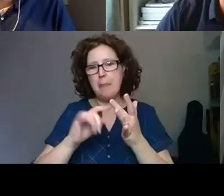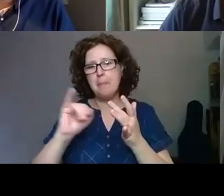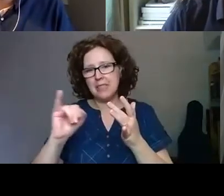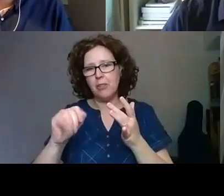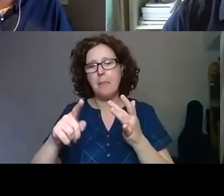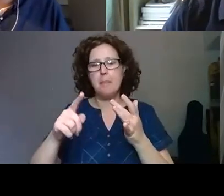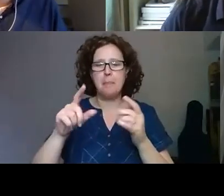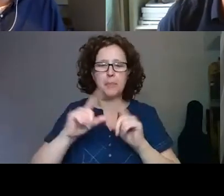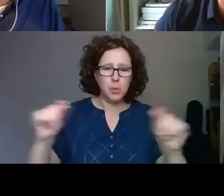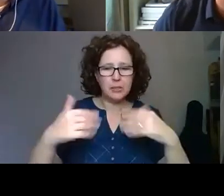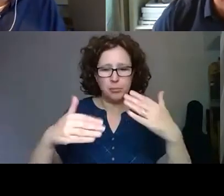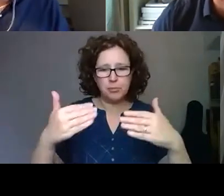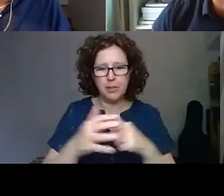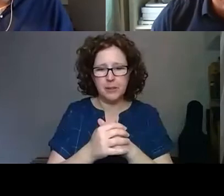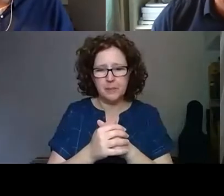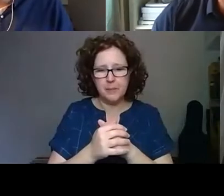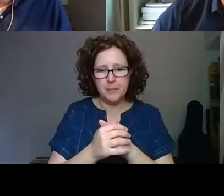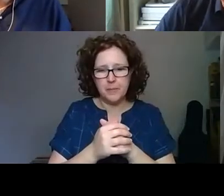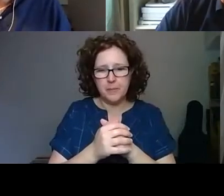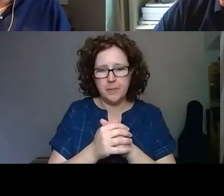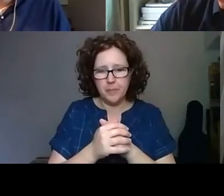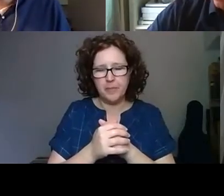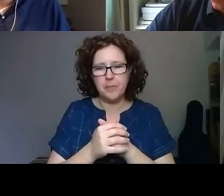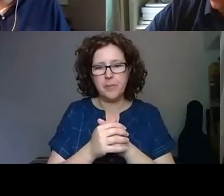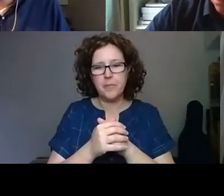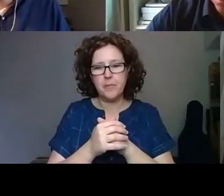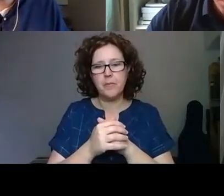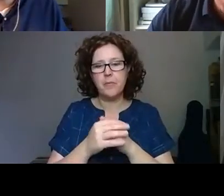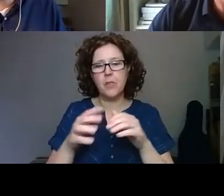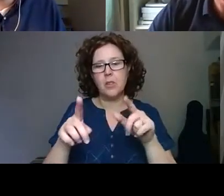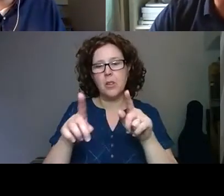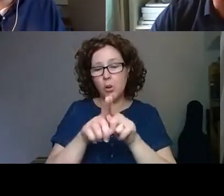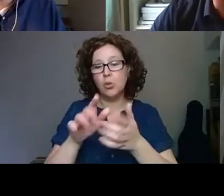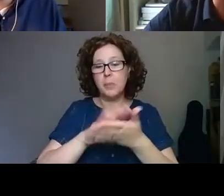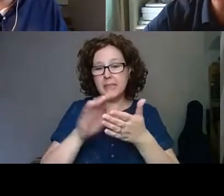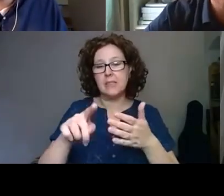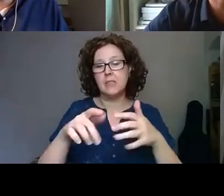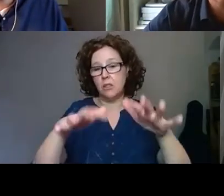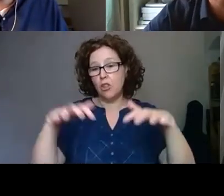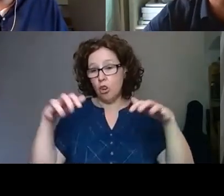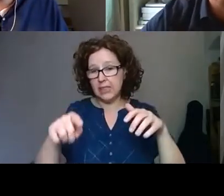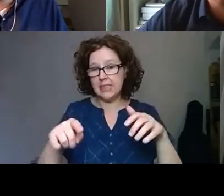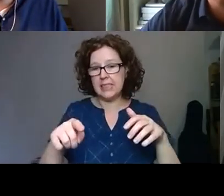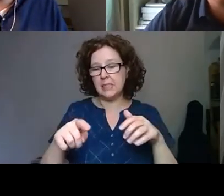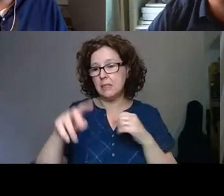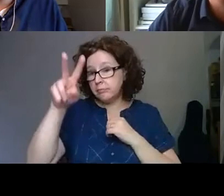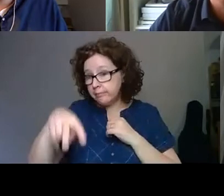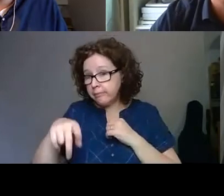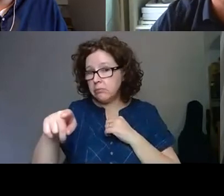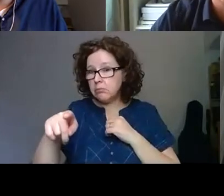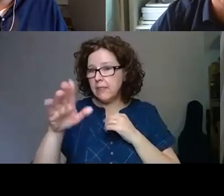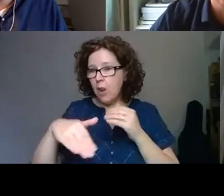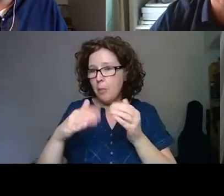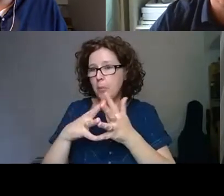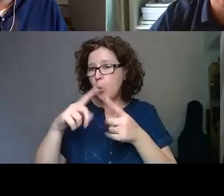to the divide of information sphere, which means the audience who will read the contents from WeChat and